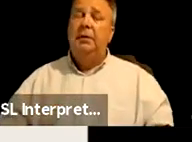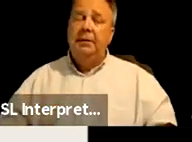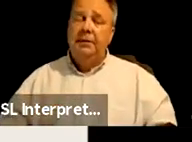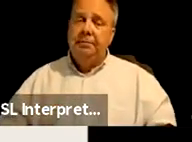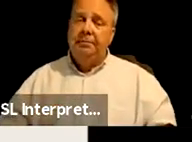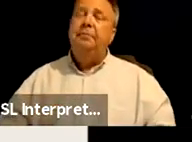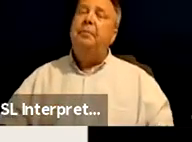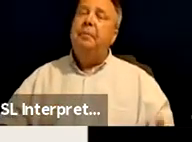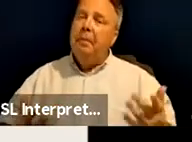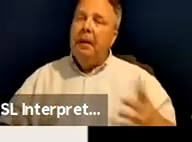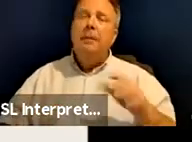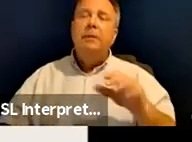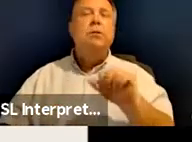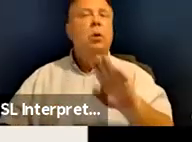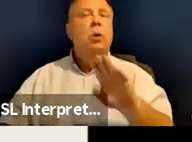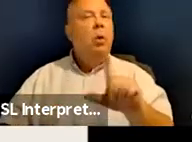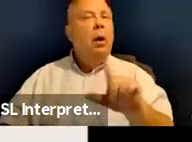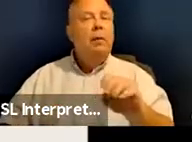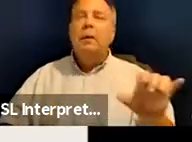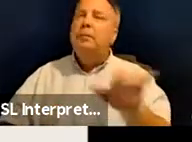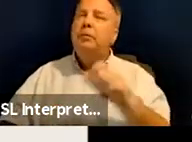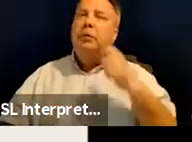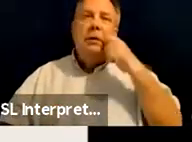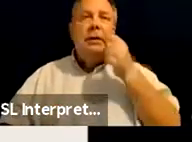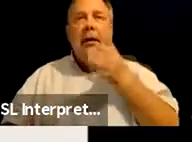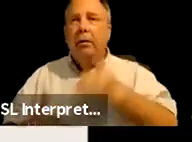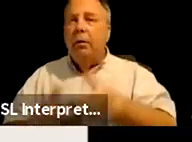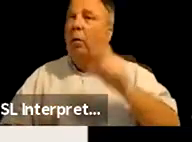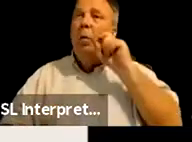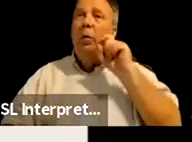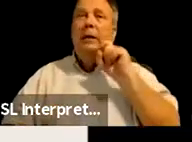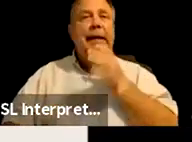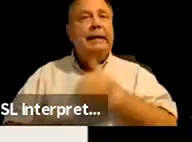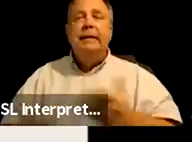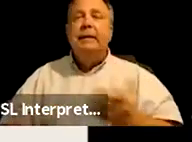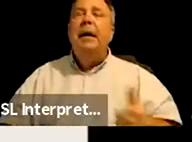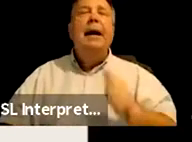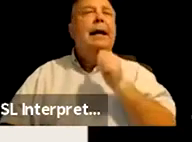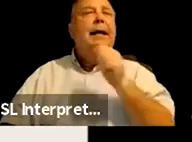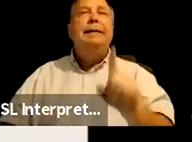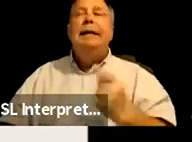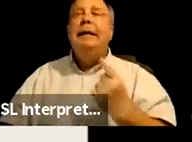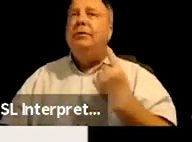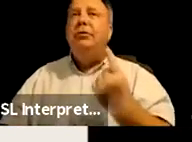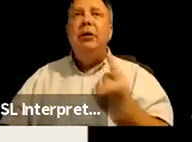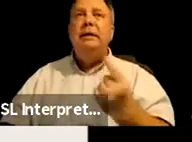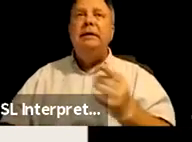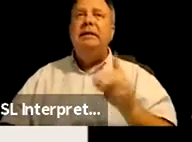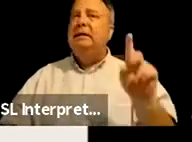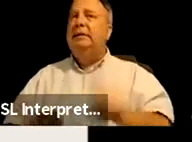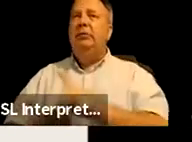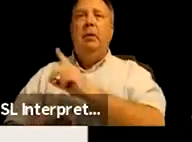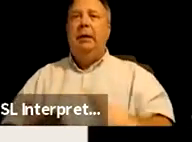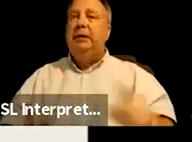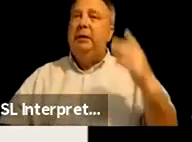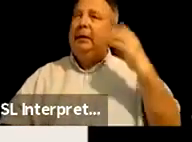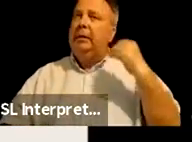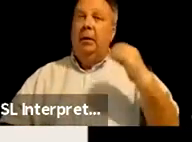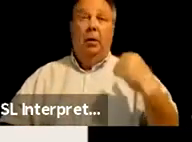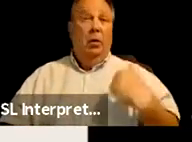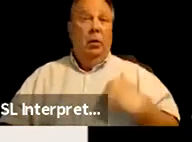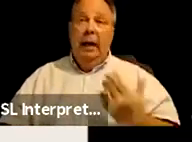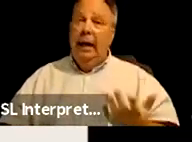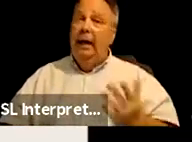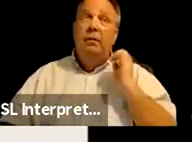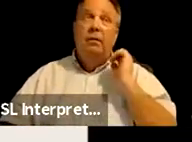And so ableism, just like racism or sexism, it's not just the discrimination and experiences we have